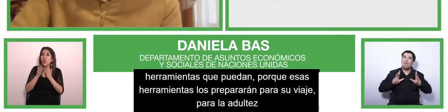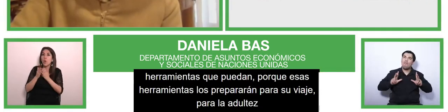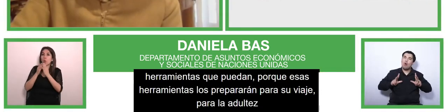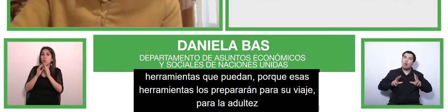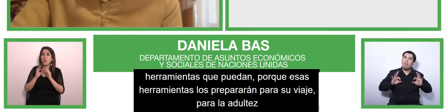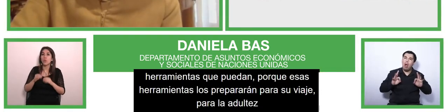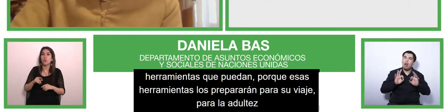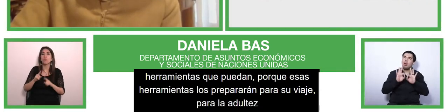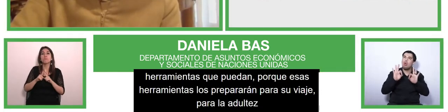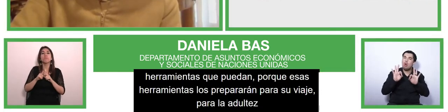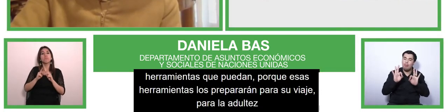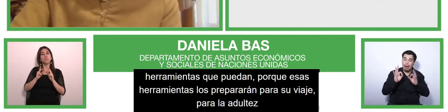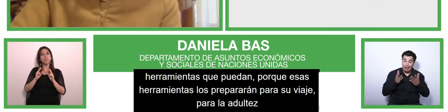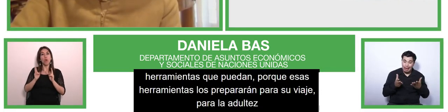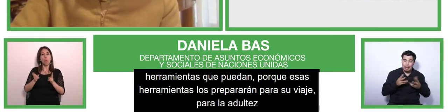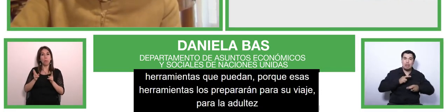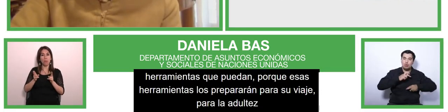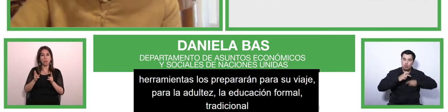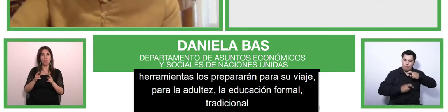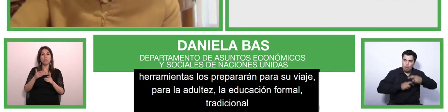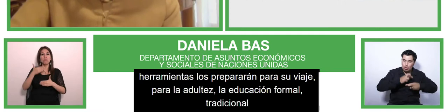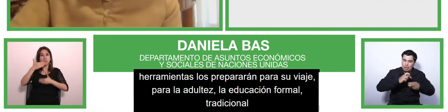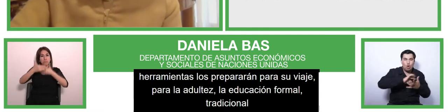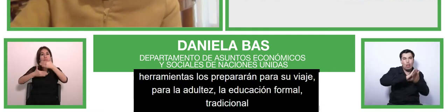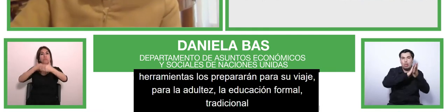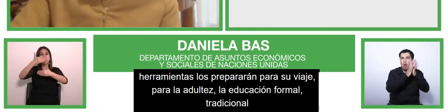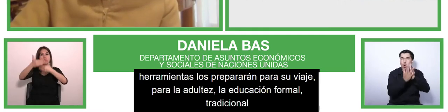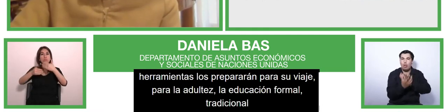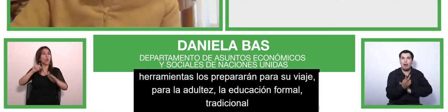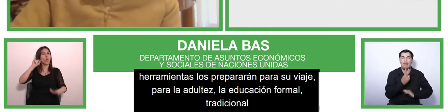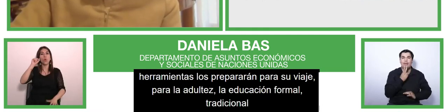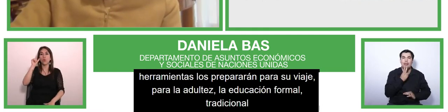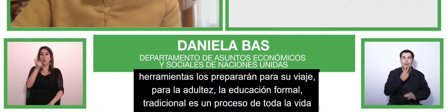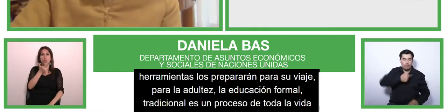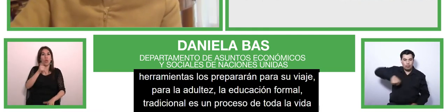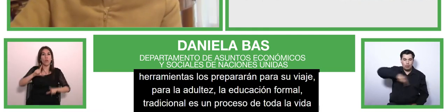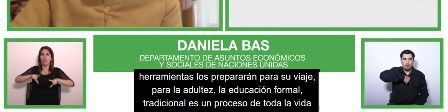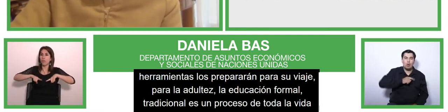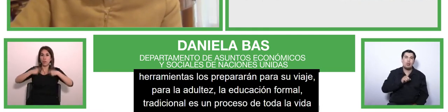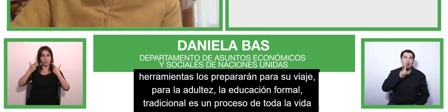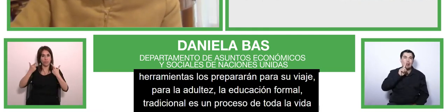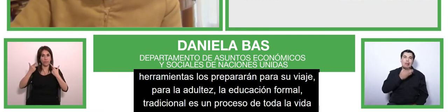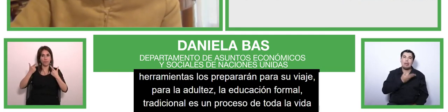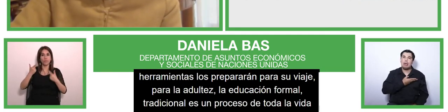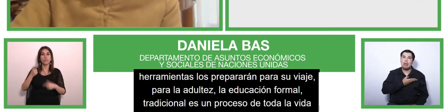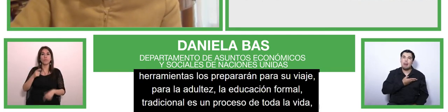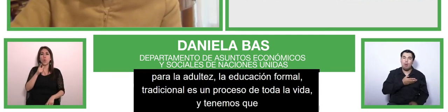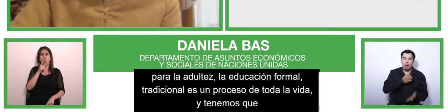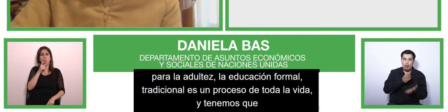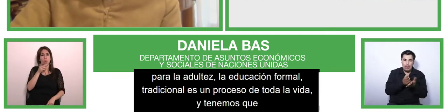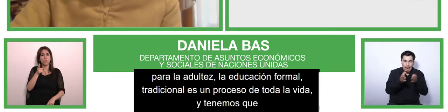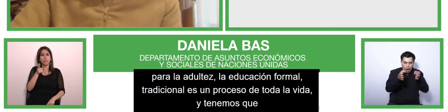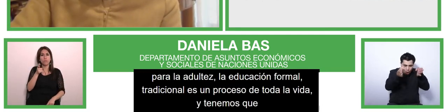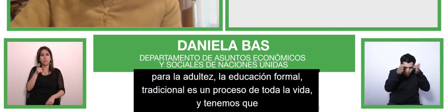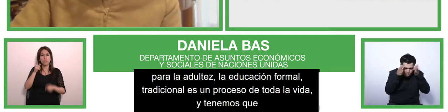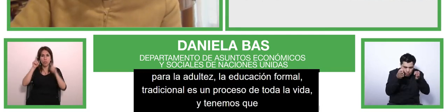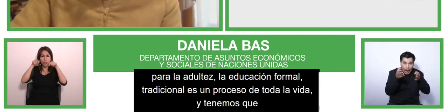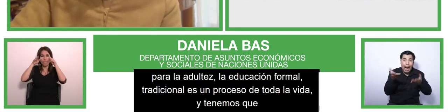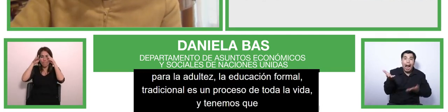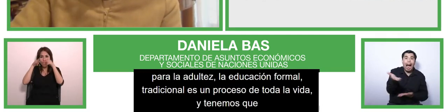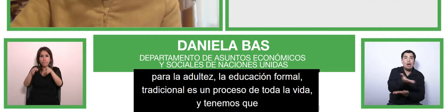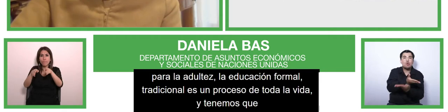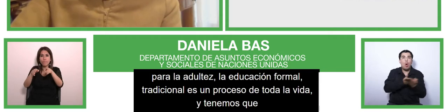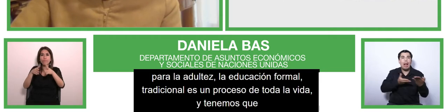process and we needed to remain updated with the new skills to respond to the needs of the labor